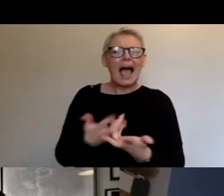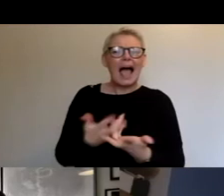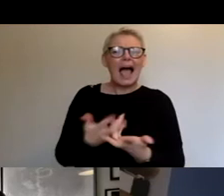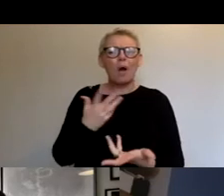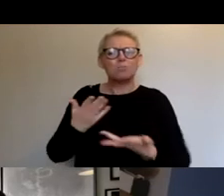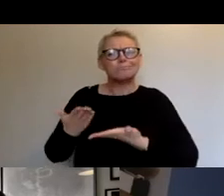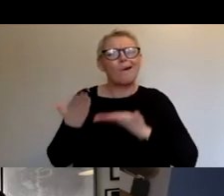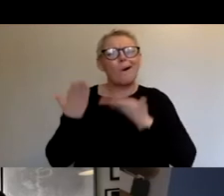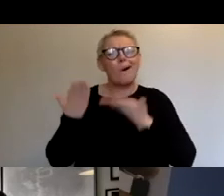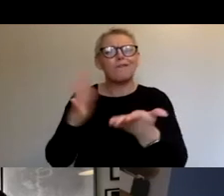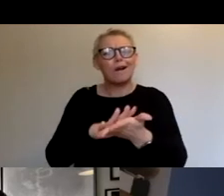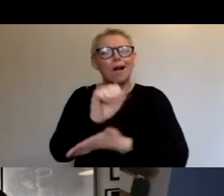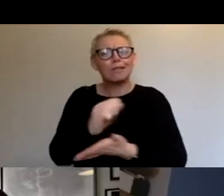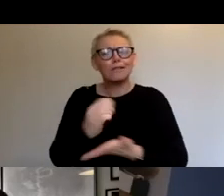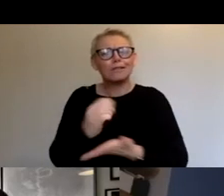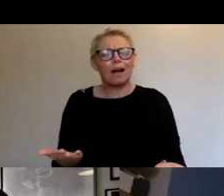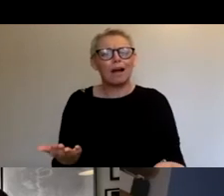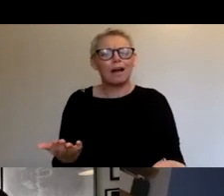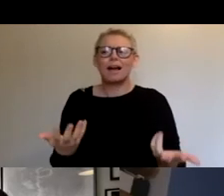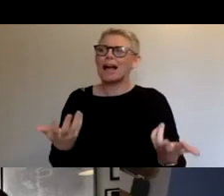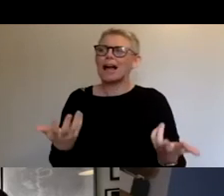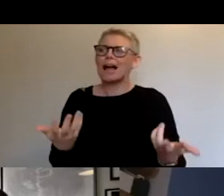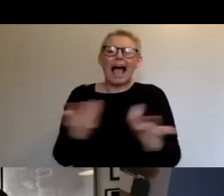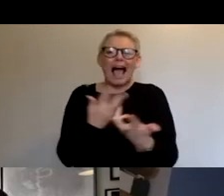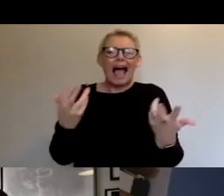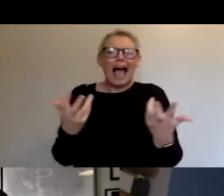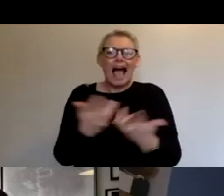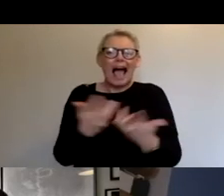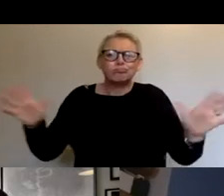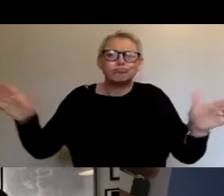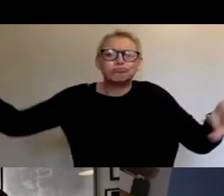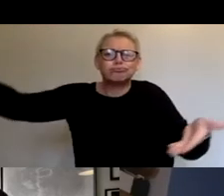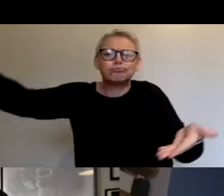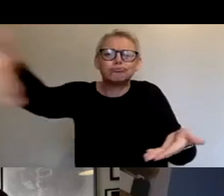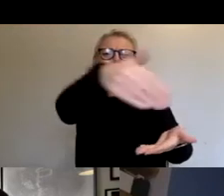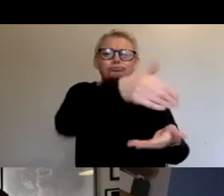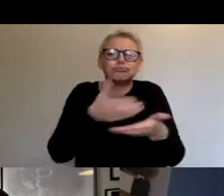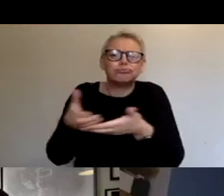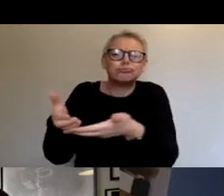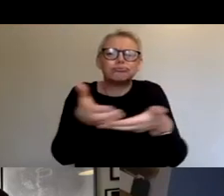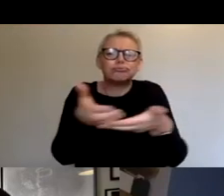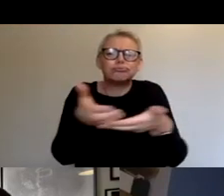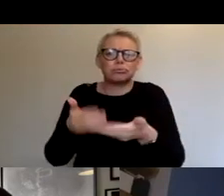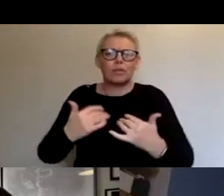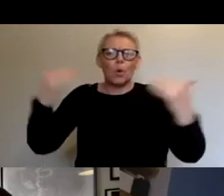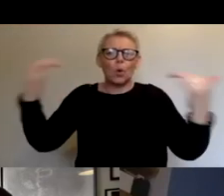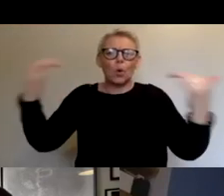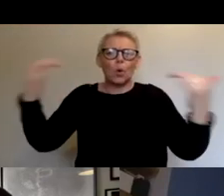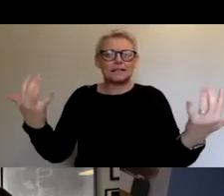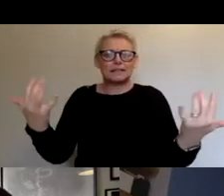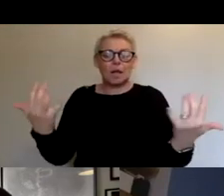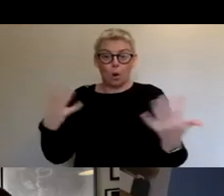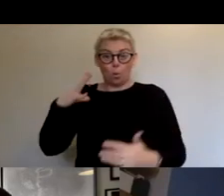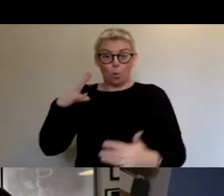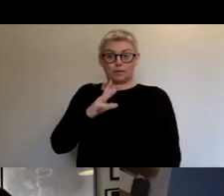exists online and that cross promotes and cross pollinates our audiences in the same way that they do in real life? So we were